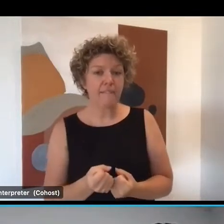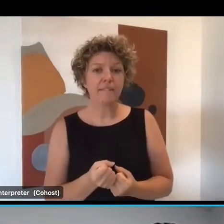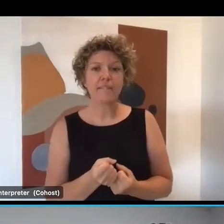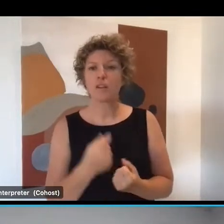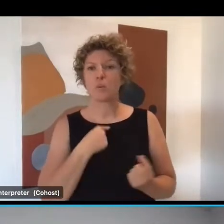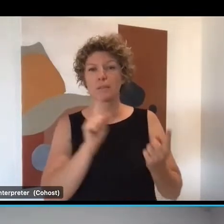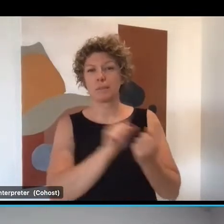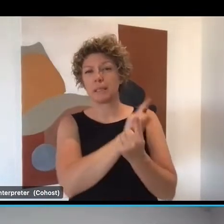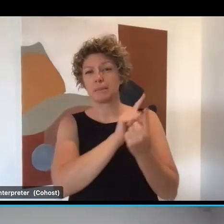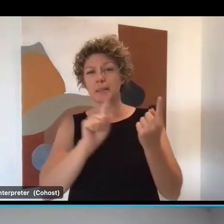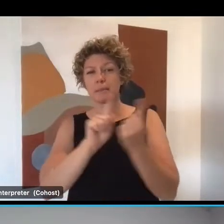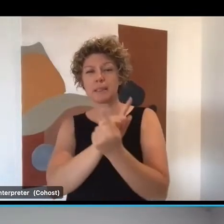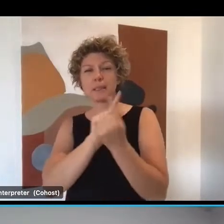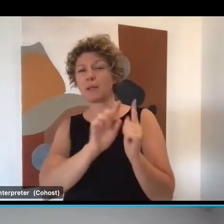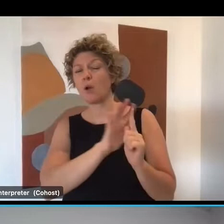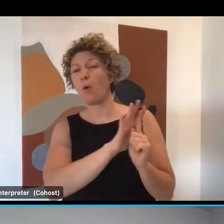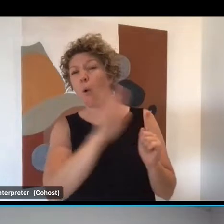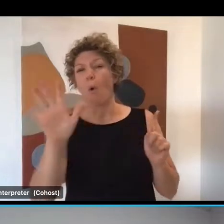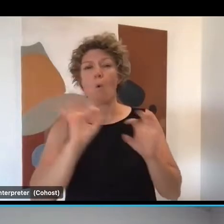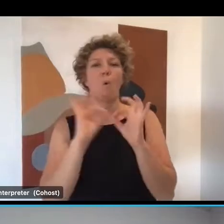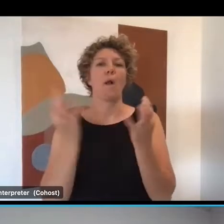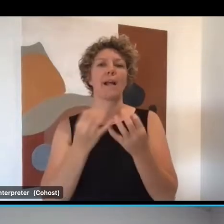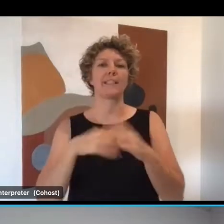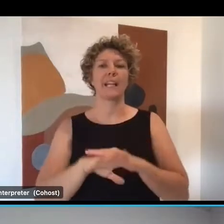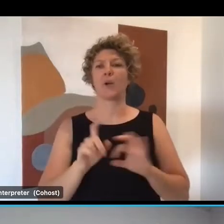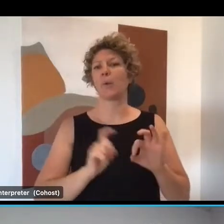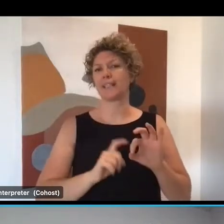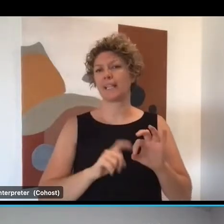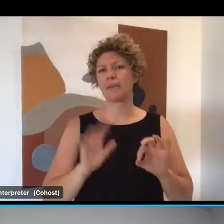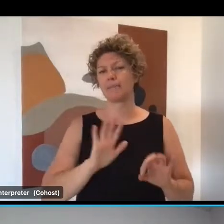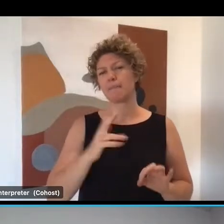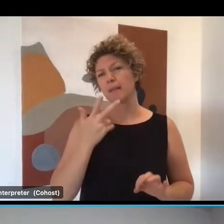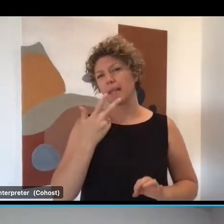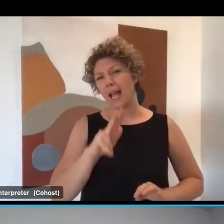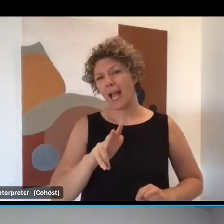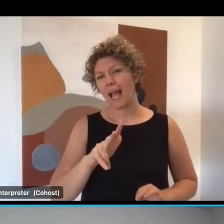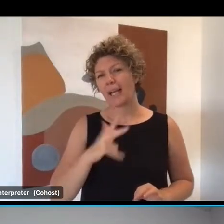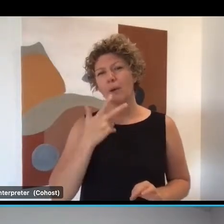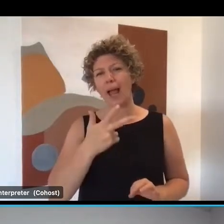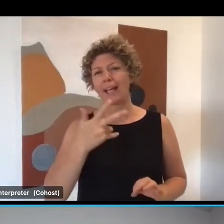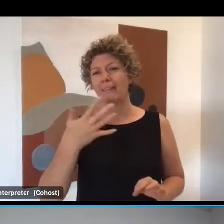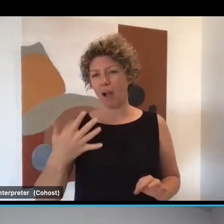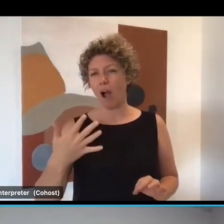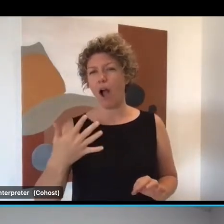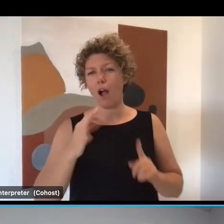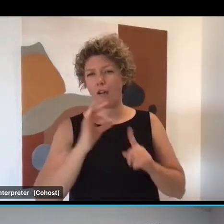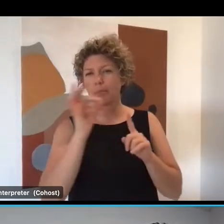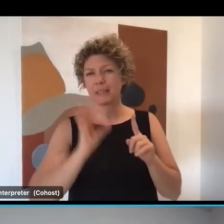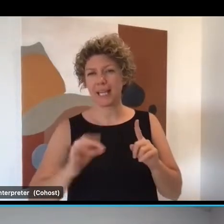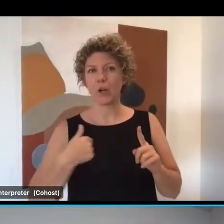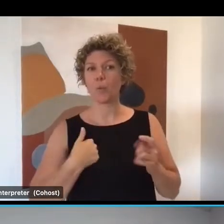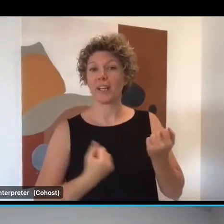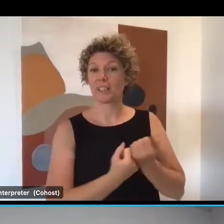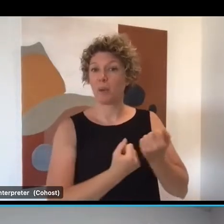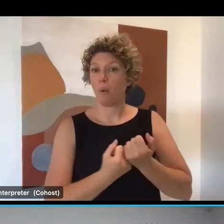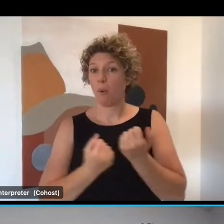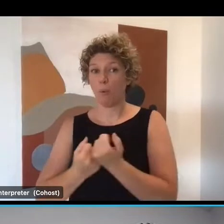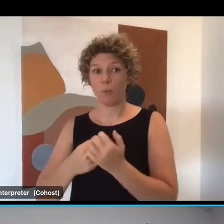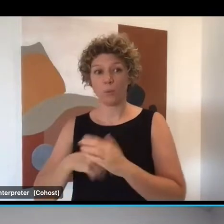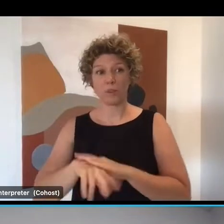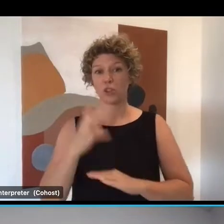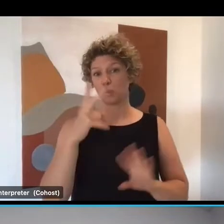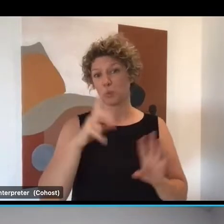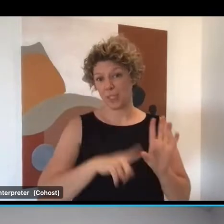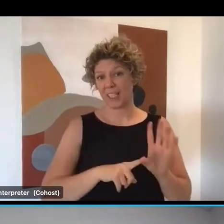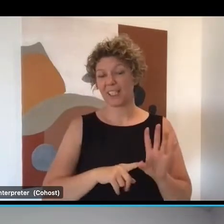just about every provider in Queensland. David We're running about 80-85% of providers in the state and that was a two-year KPI